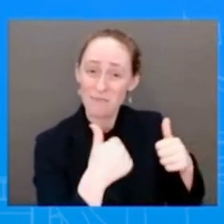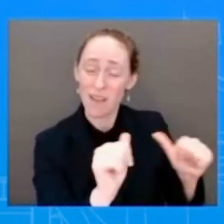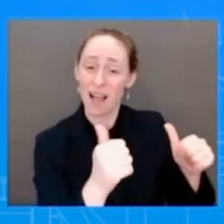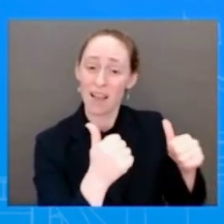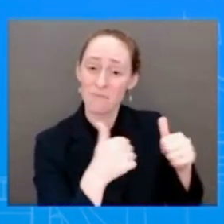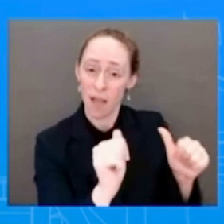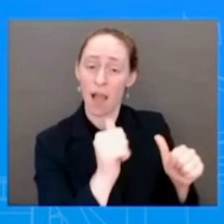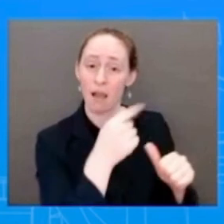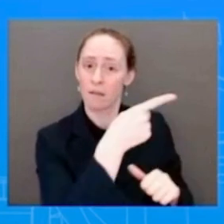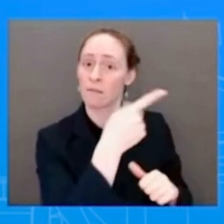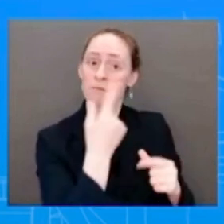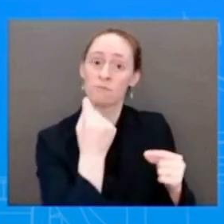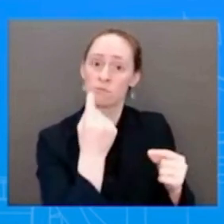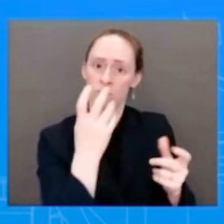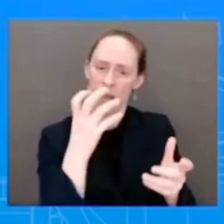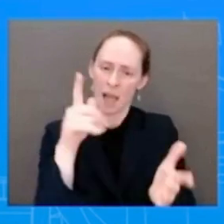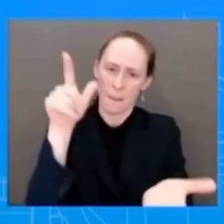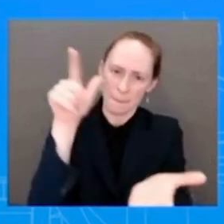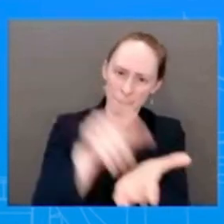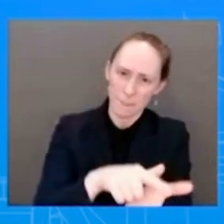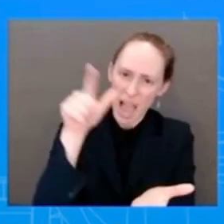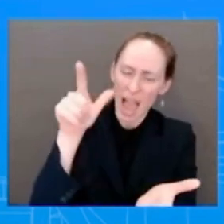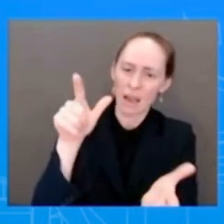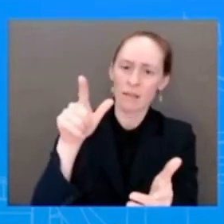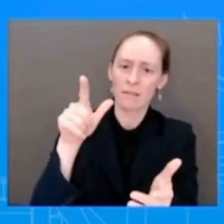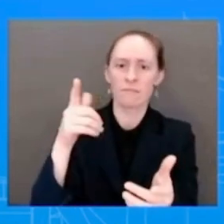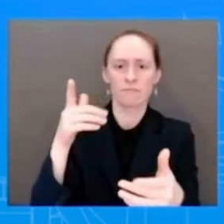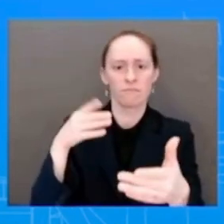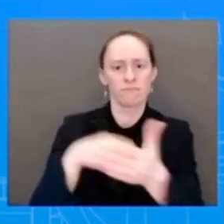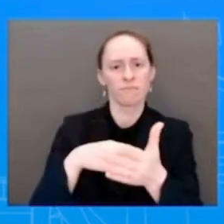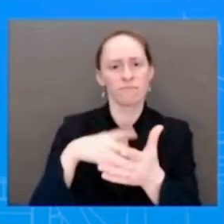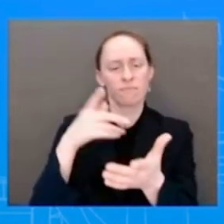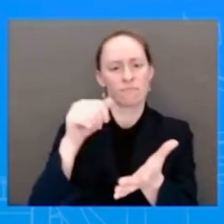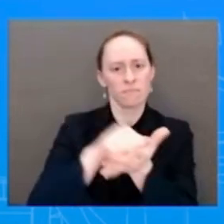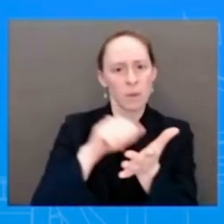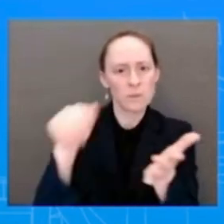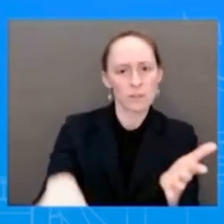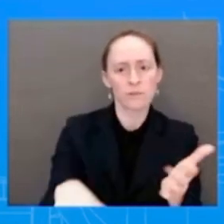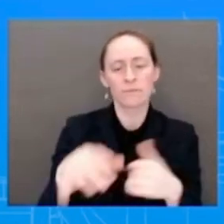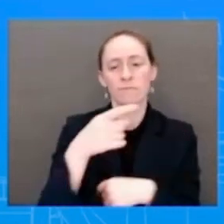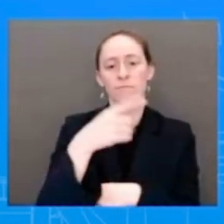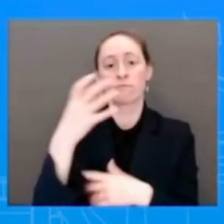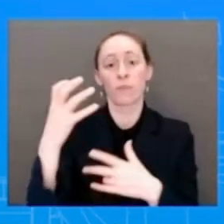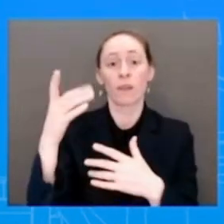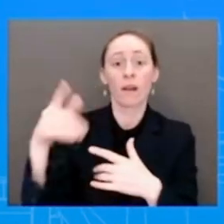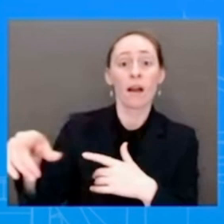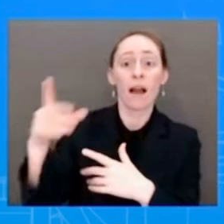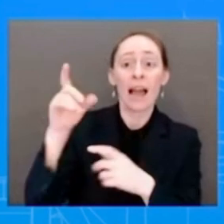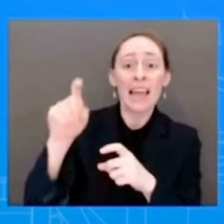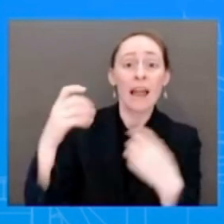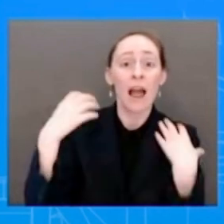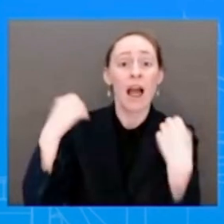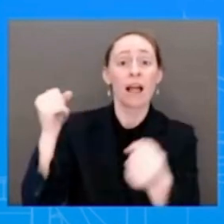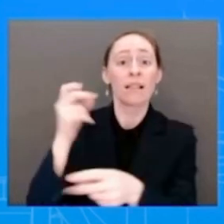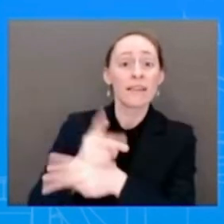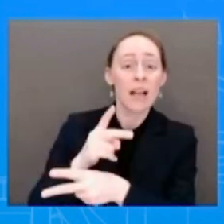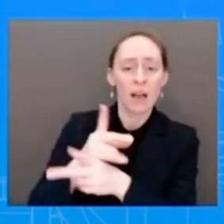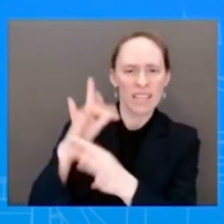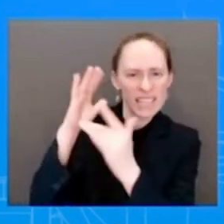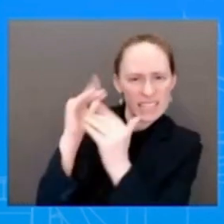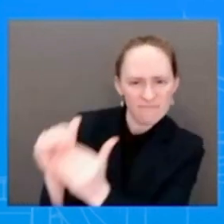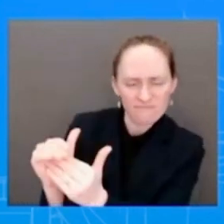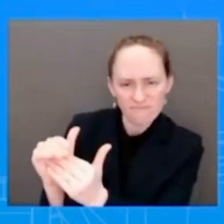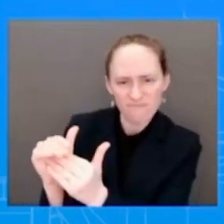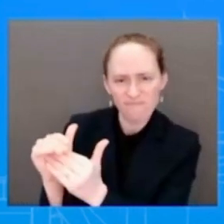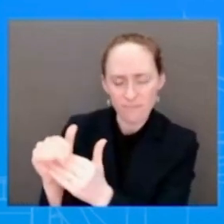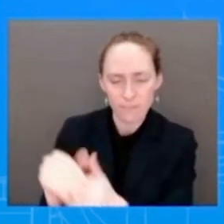to reproductive care. The President and the Senate Democrats will be a firewall against this extreme legislation while continuing to call on